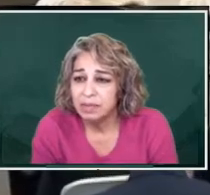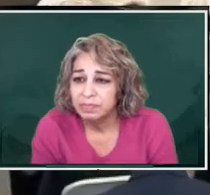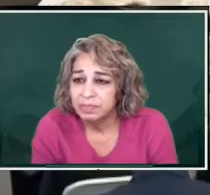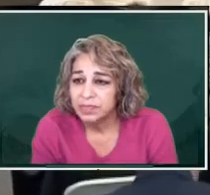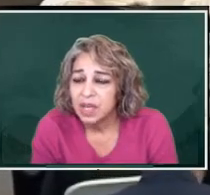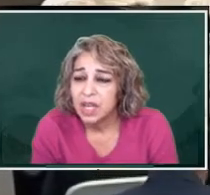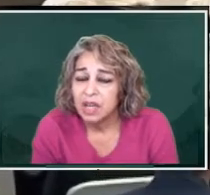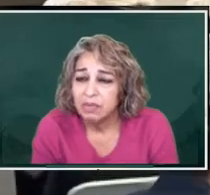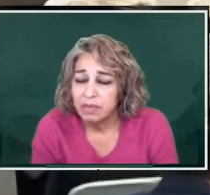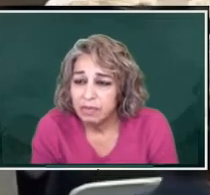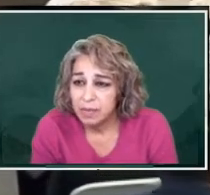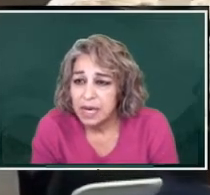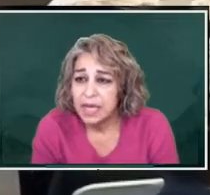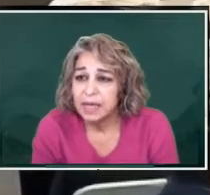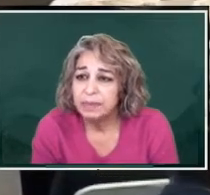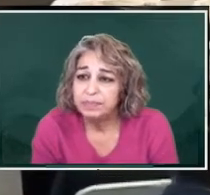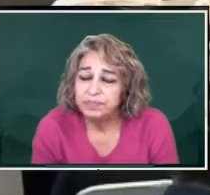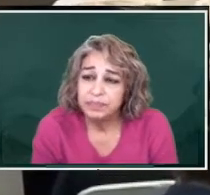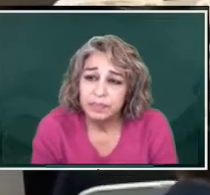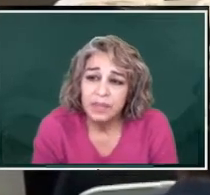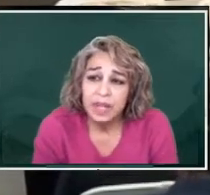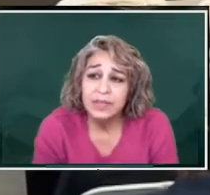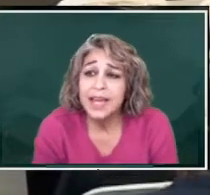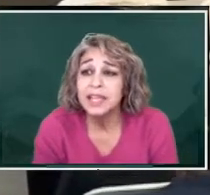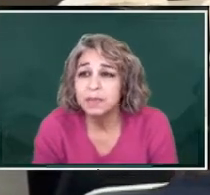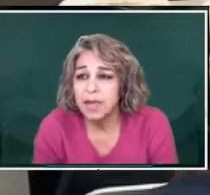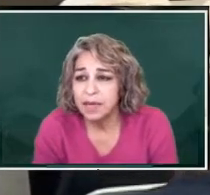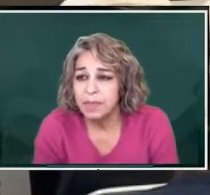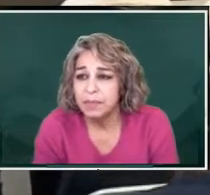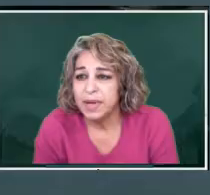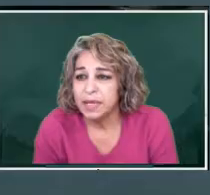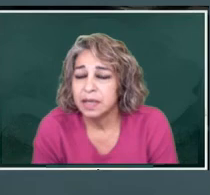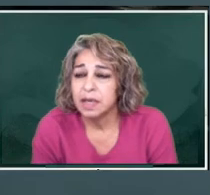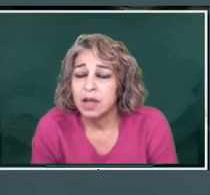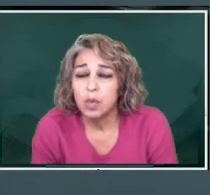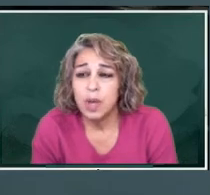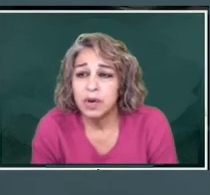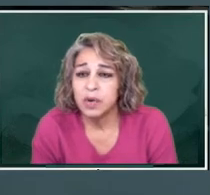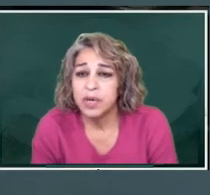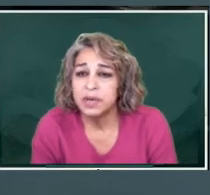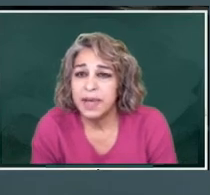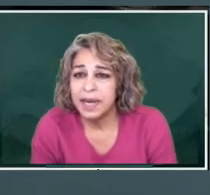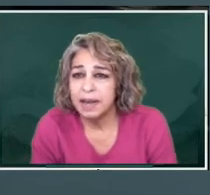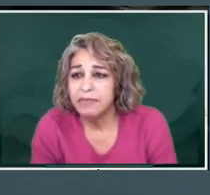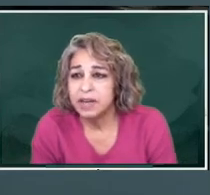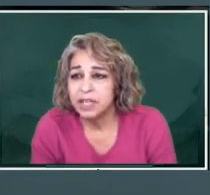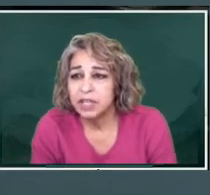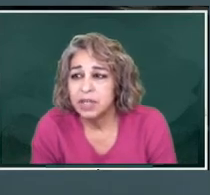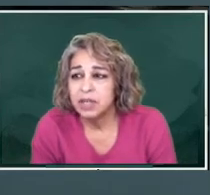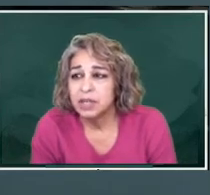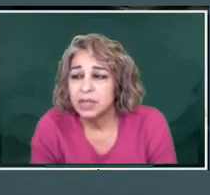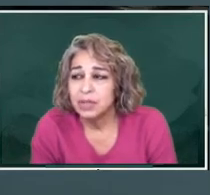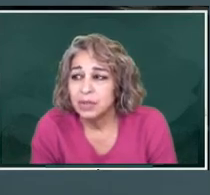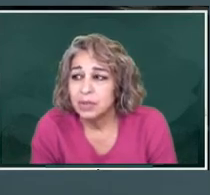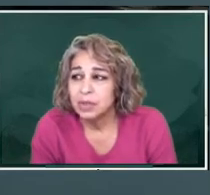and Lerdo from the lake. That is my commitment. We are going to make an effort